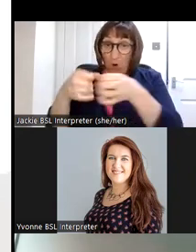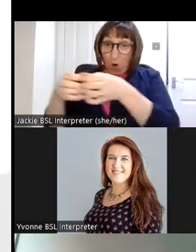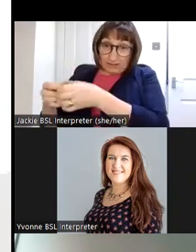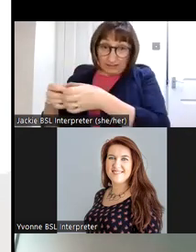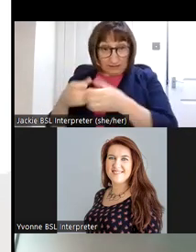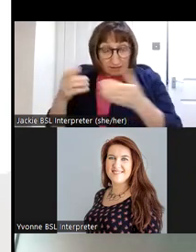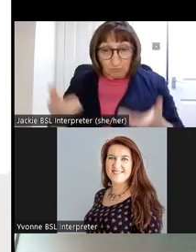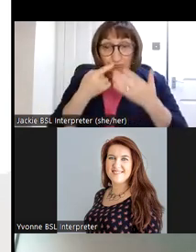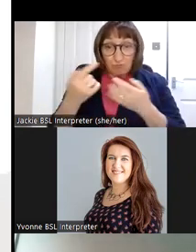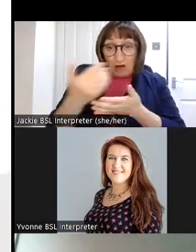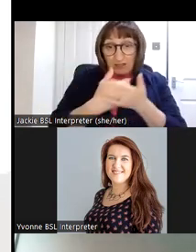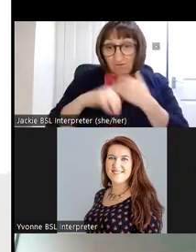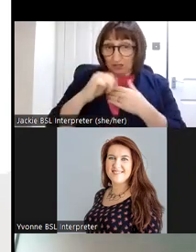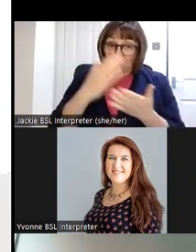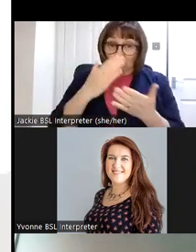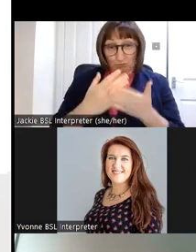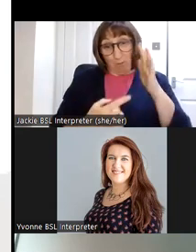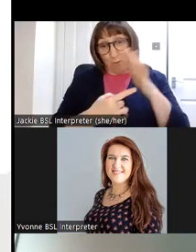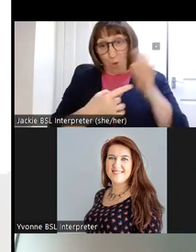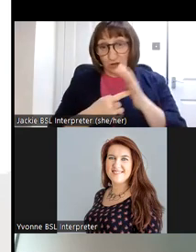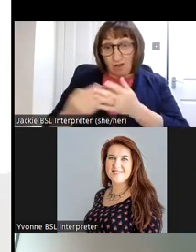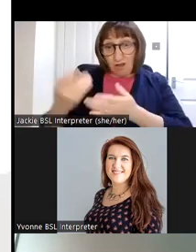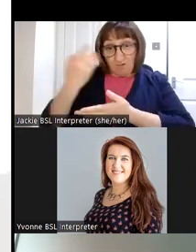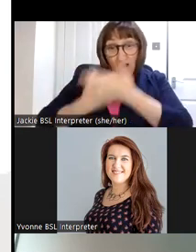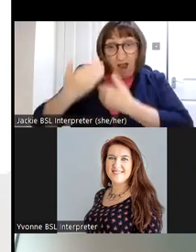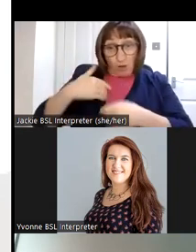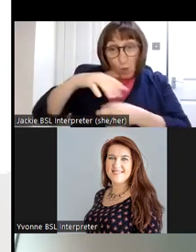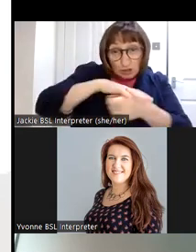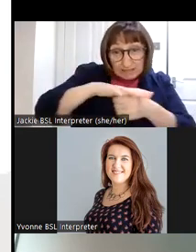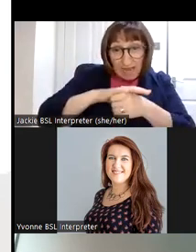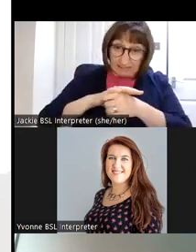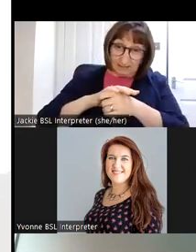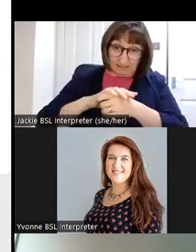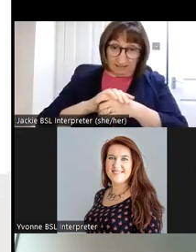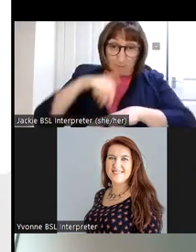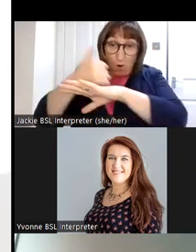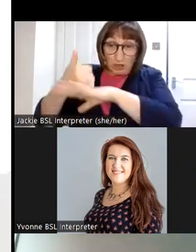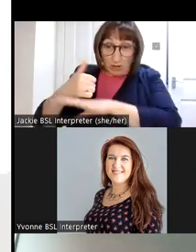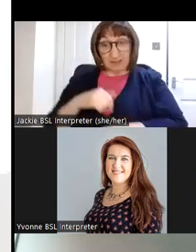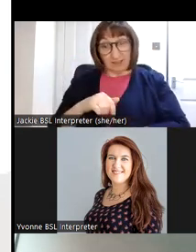preservation of the very very important archaeological sites and monuments in County Galway thank you Bernie